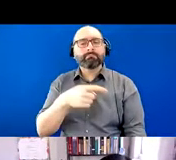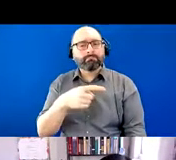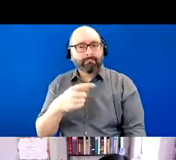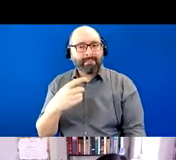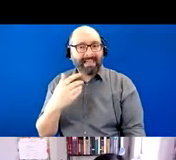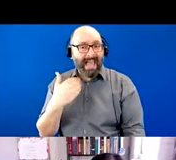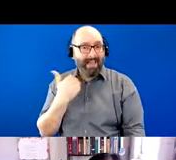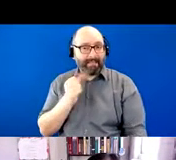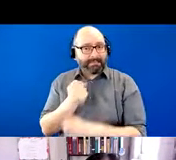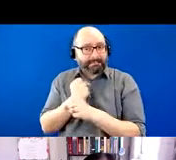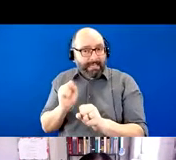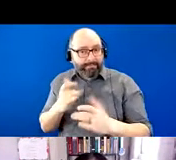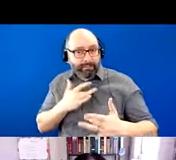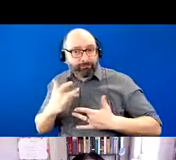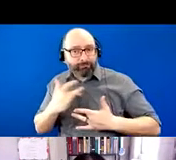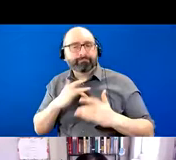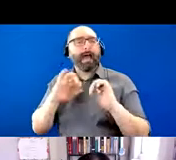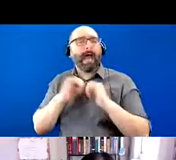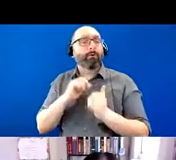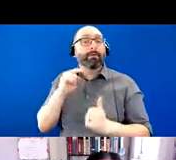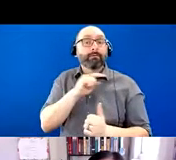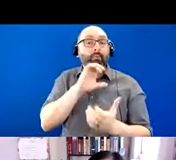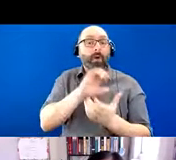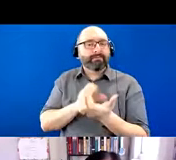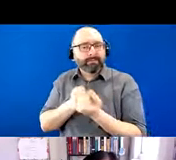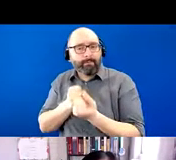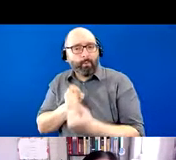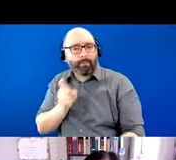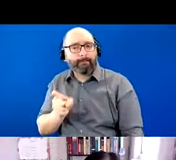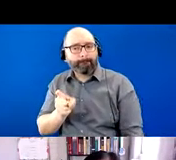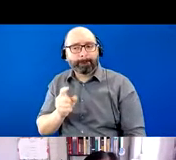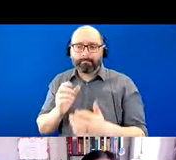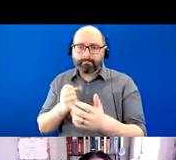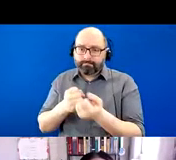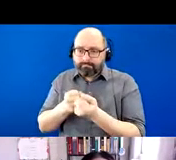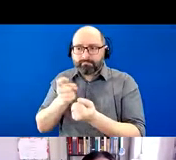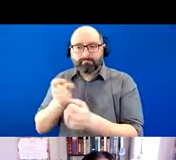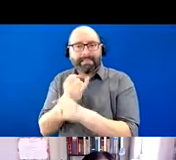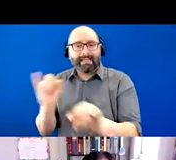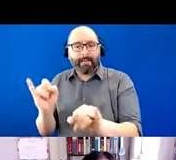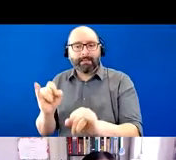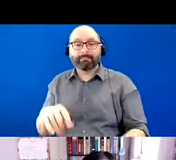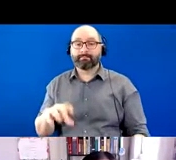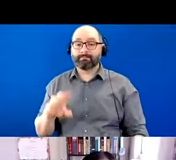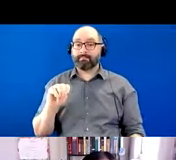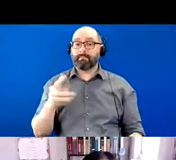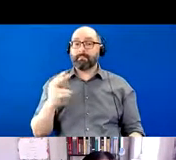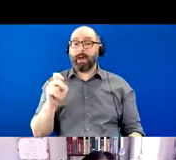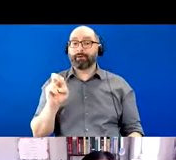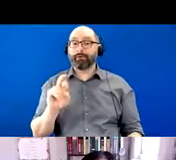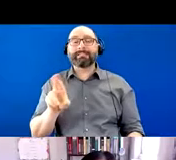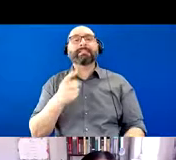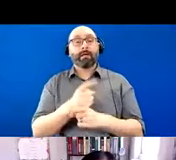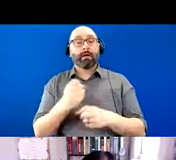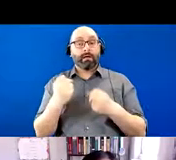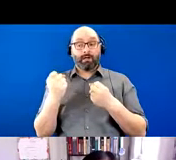concerns and how did she support him in maintaining his independence? Yeah, so as you mentioned the driving was a